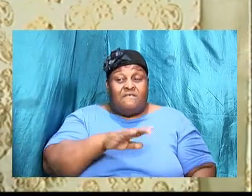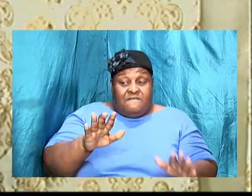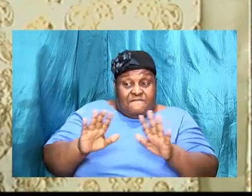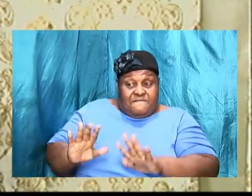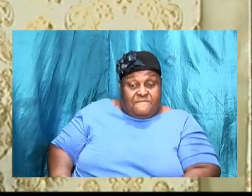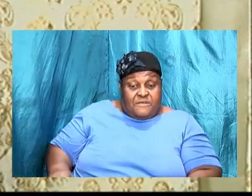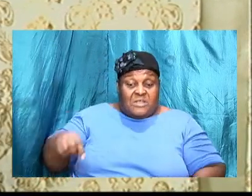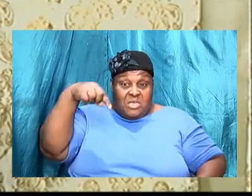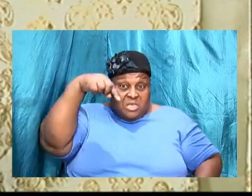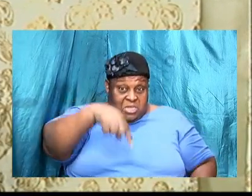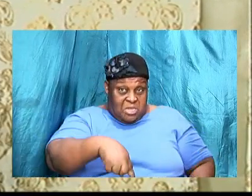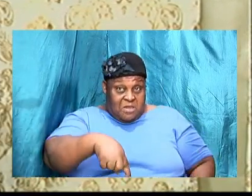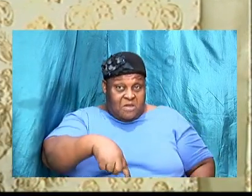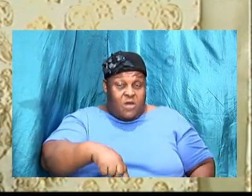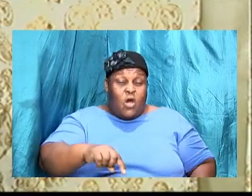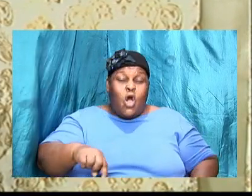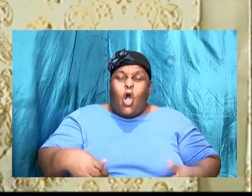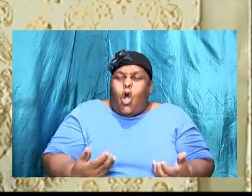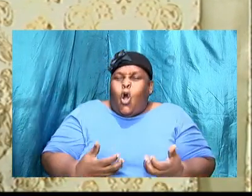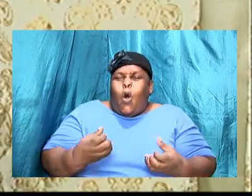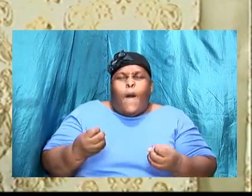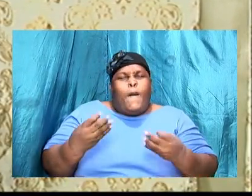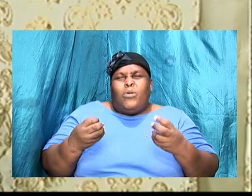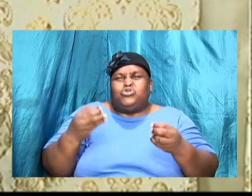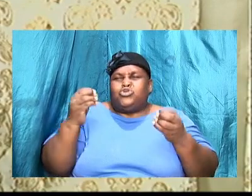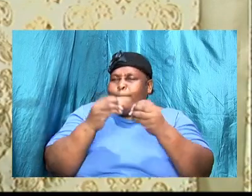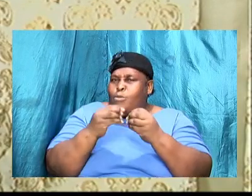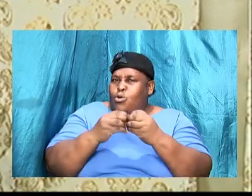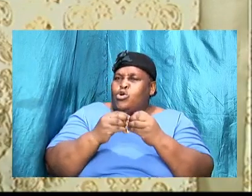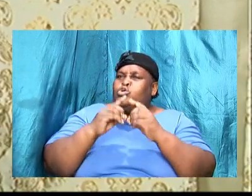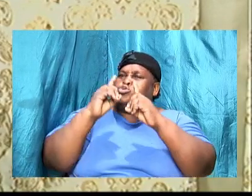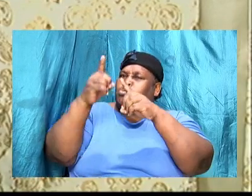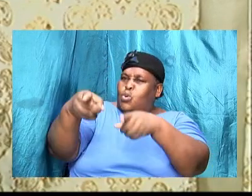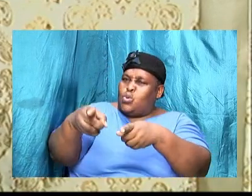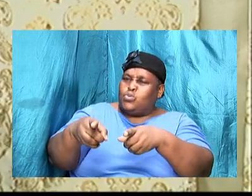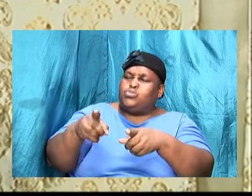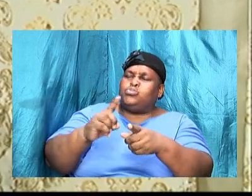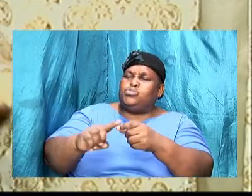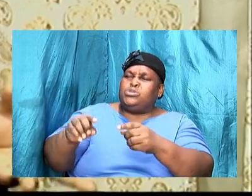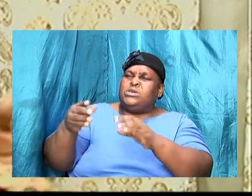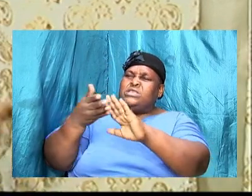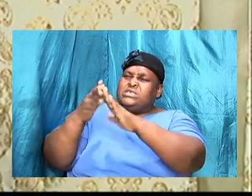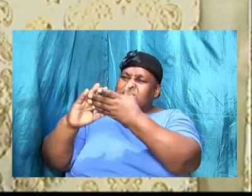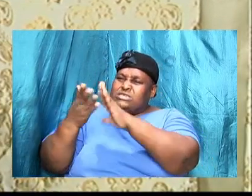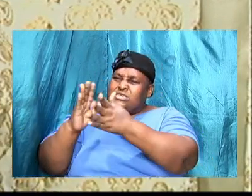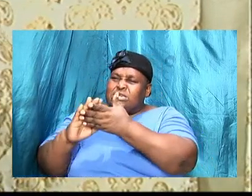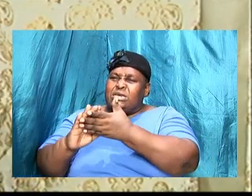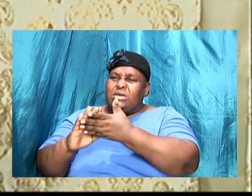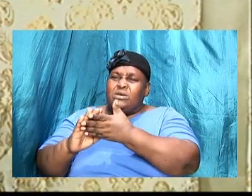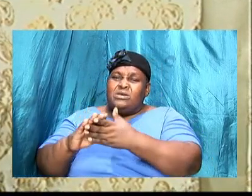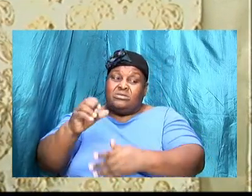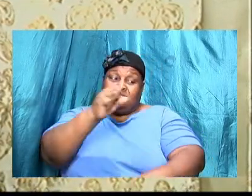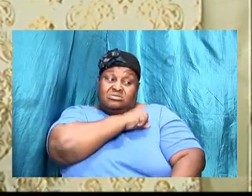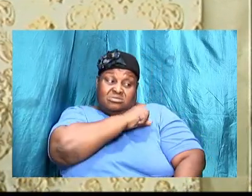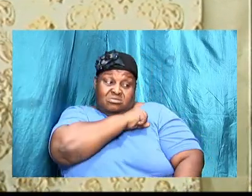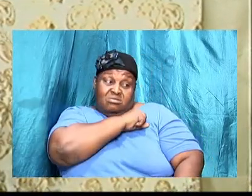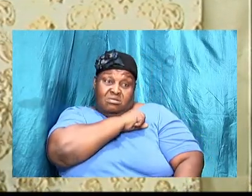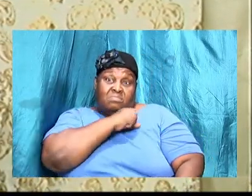where we are how much more if we go down to Keilah because if we go down to Keilah Saul might come upon us